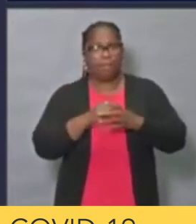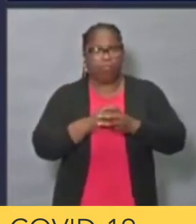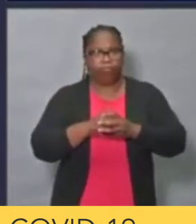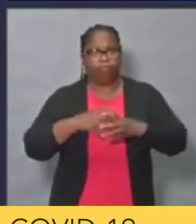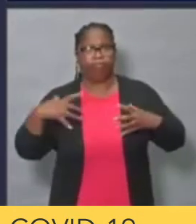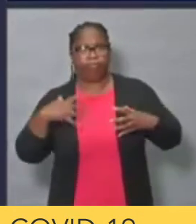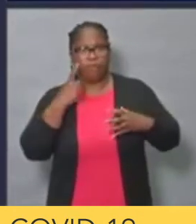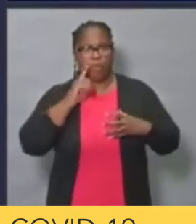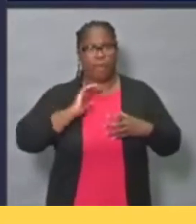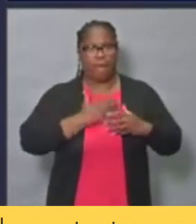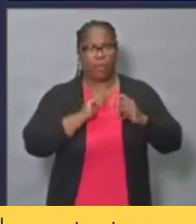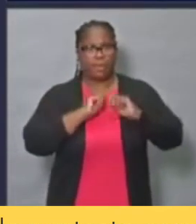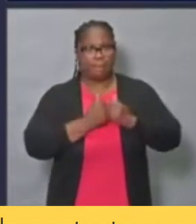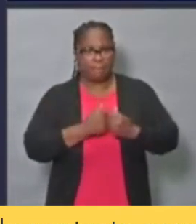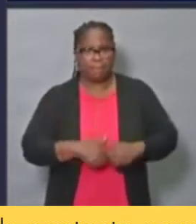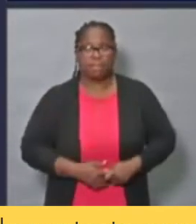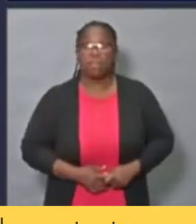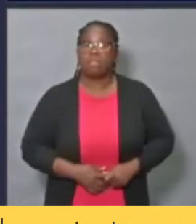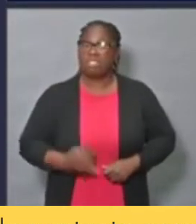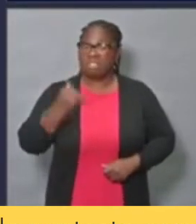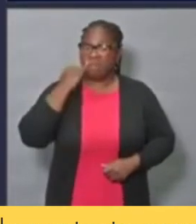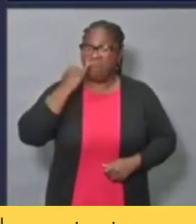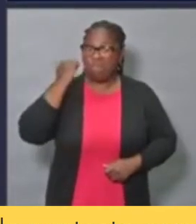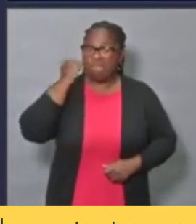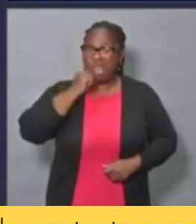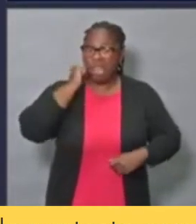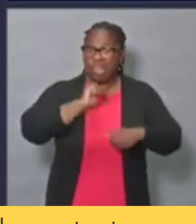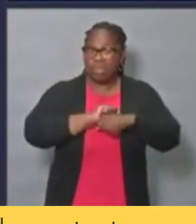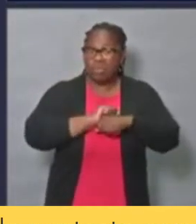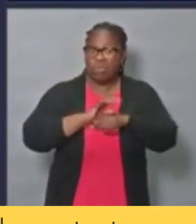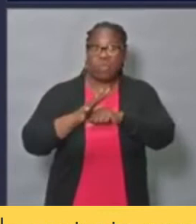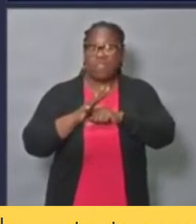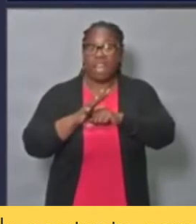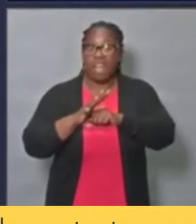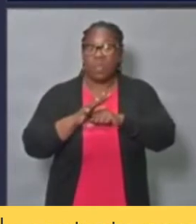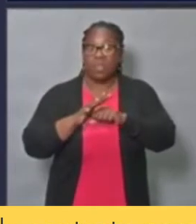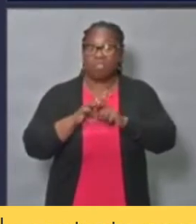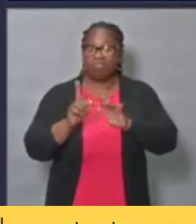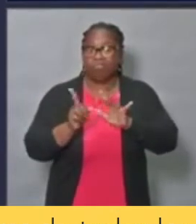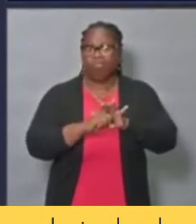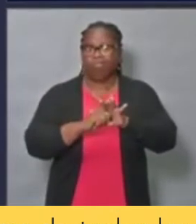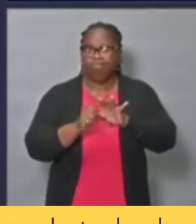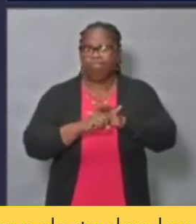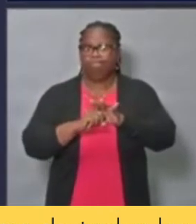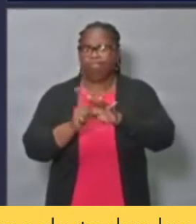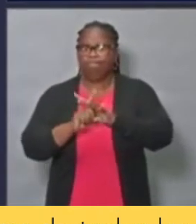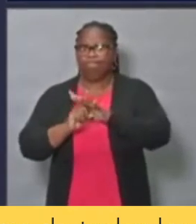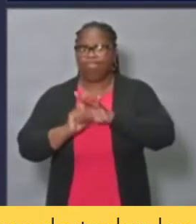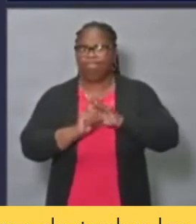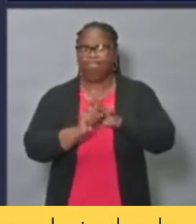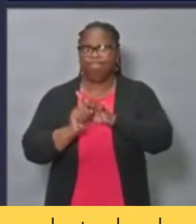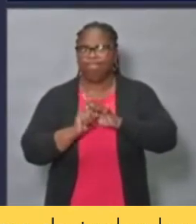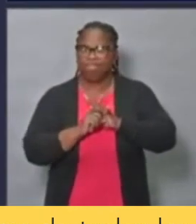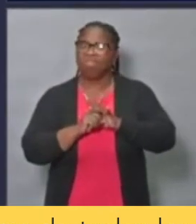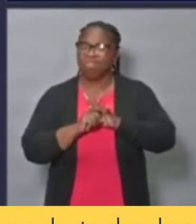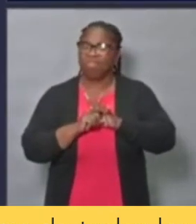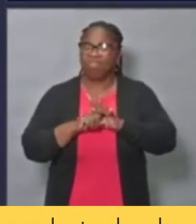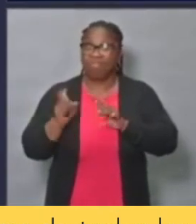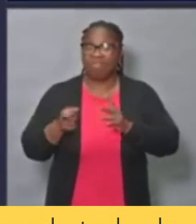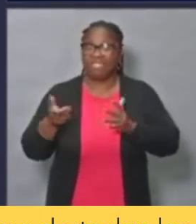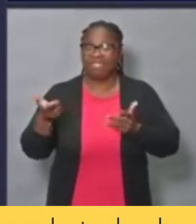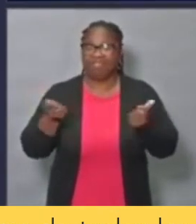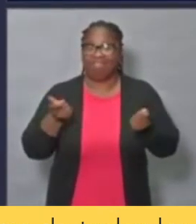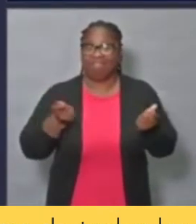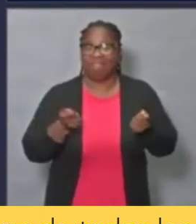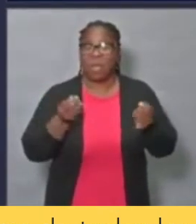cases for COVID-19 does rise, then we will add more contact tracers to make sure that we're able to reach people